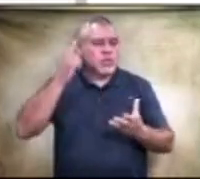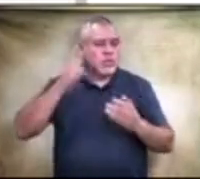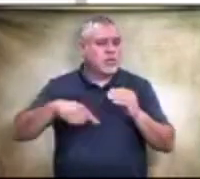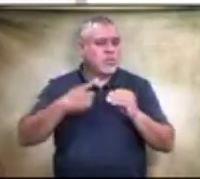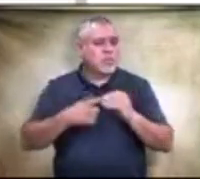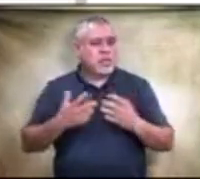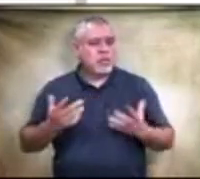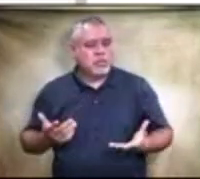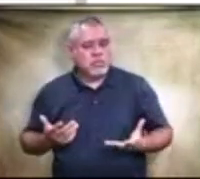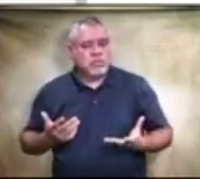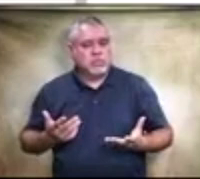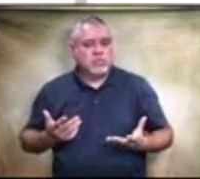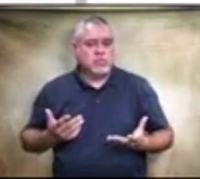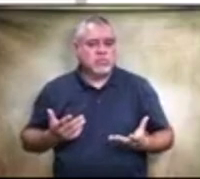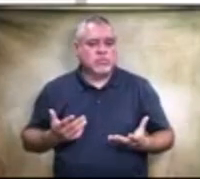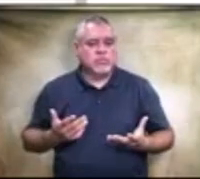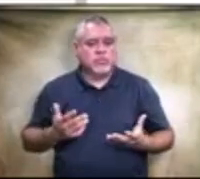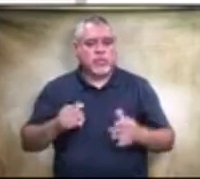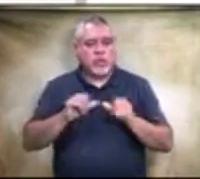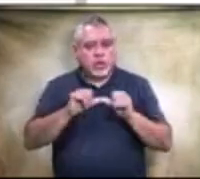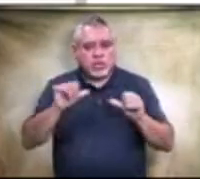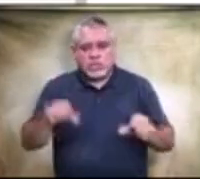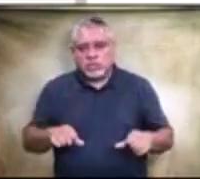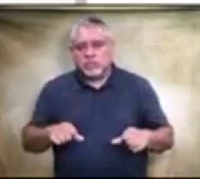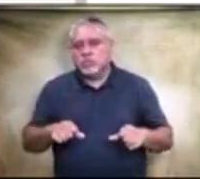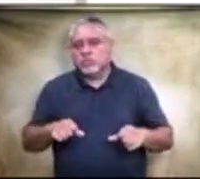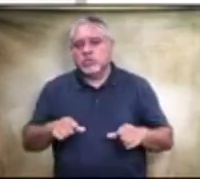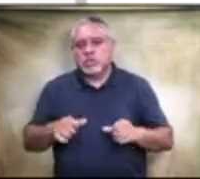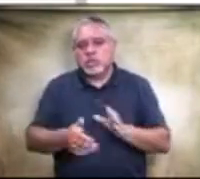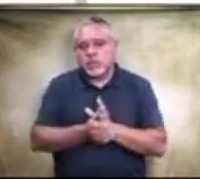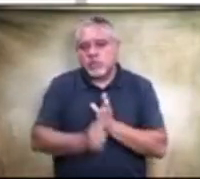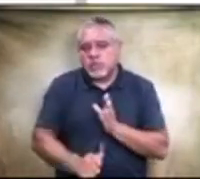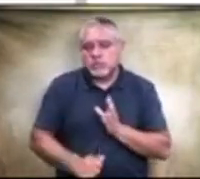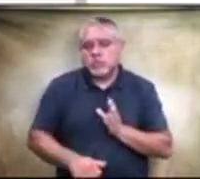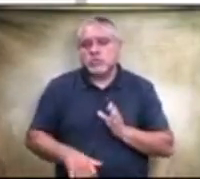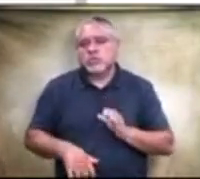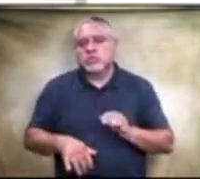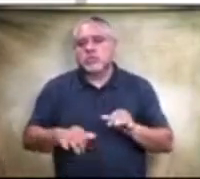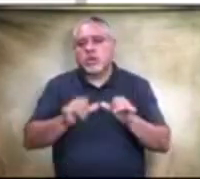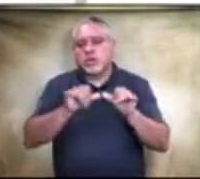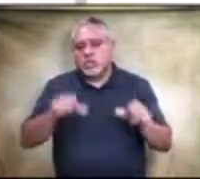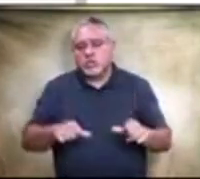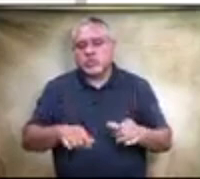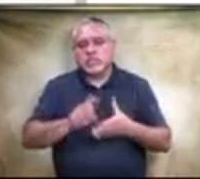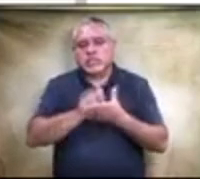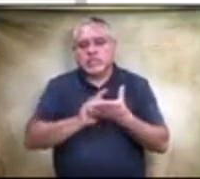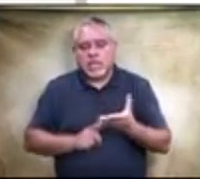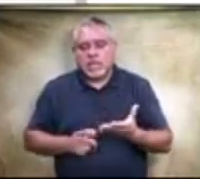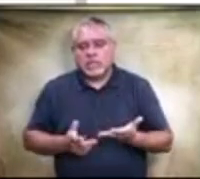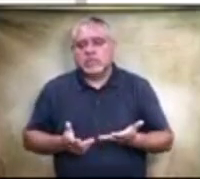the, uh, architectural capabilities. The architectural design. architectural Uh,